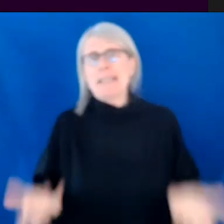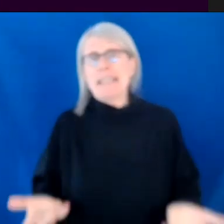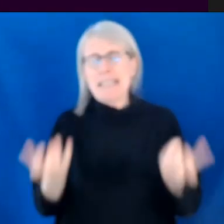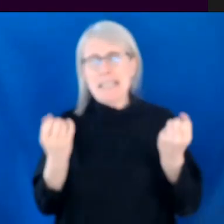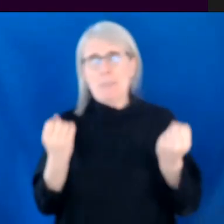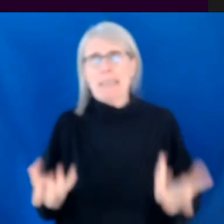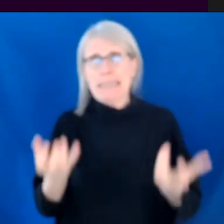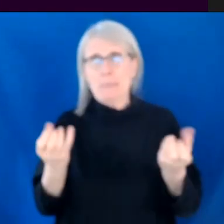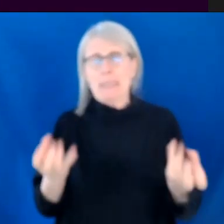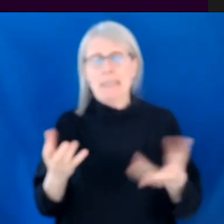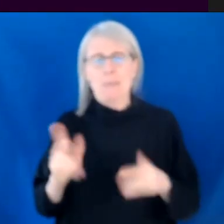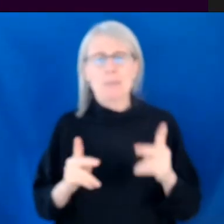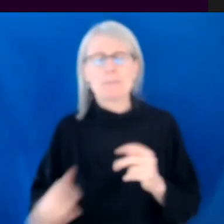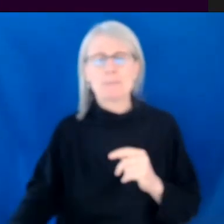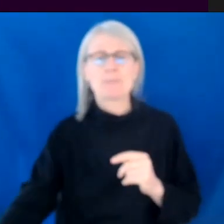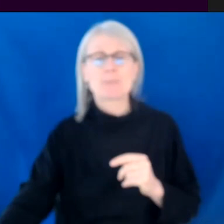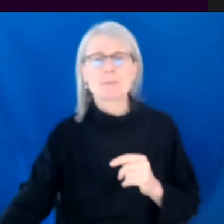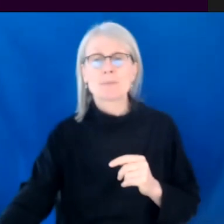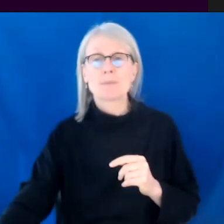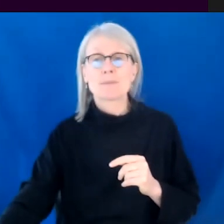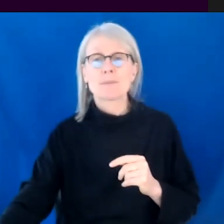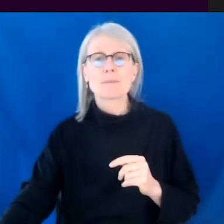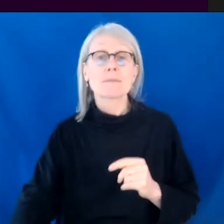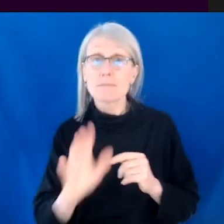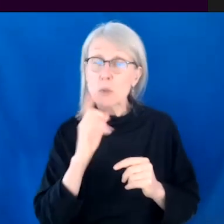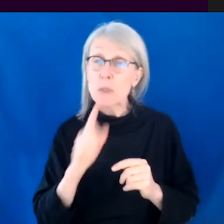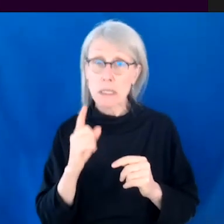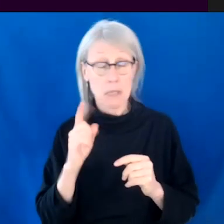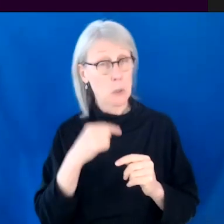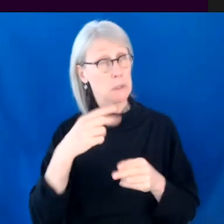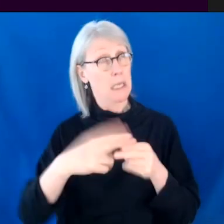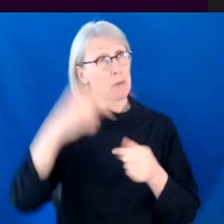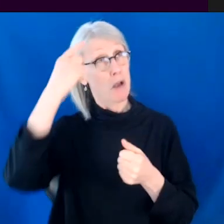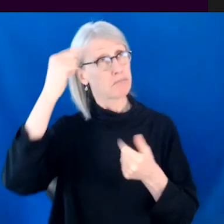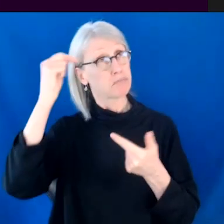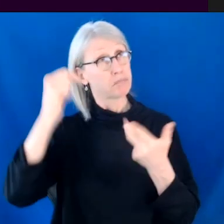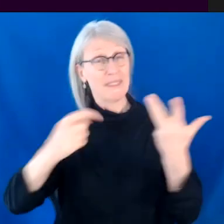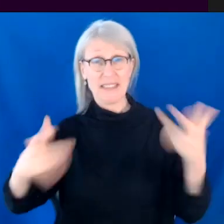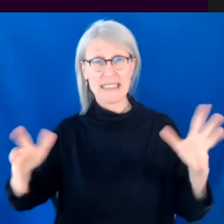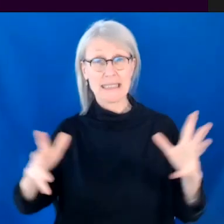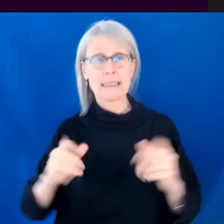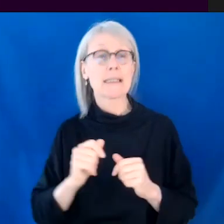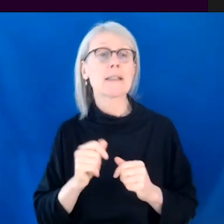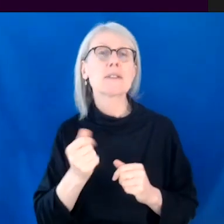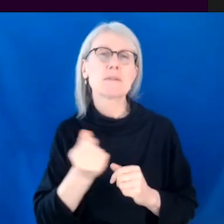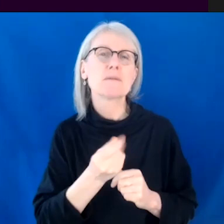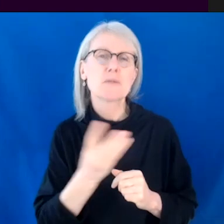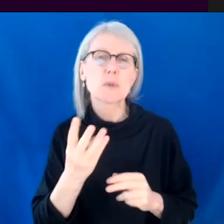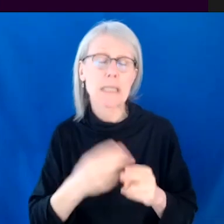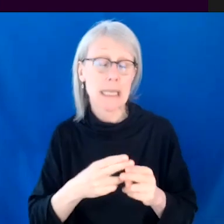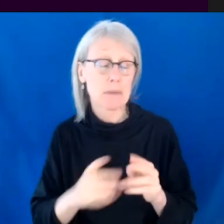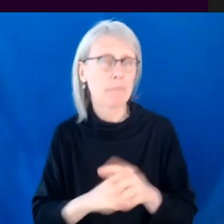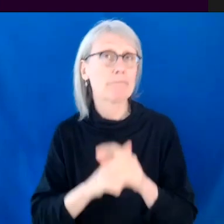like to work with. So I just want to preface what I say by saying a few names like popped